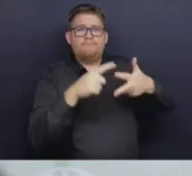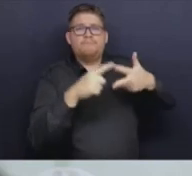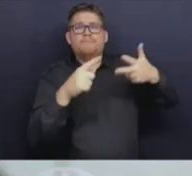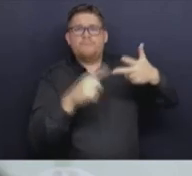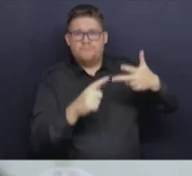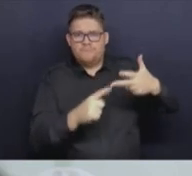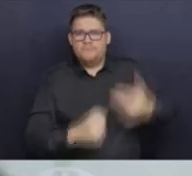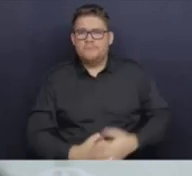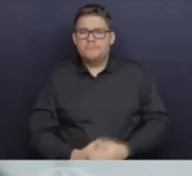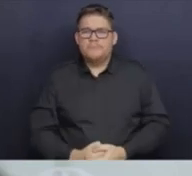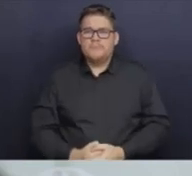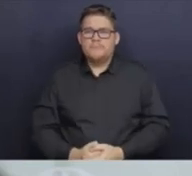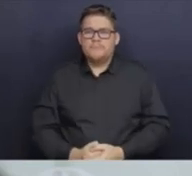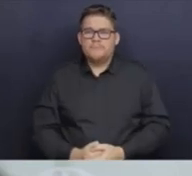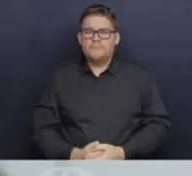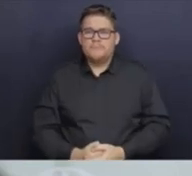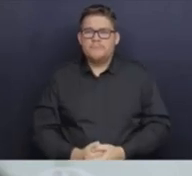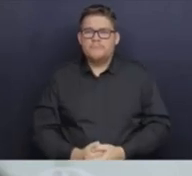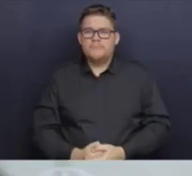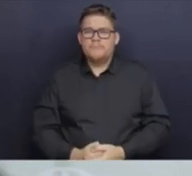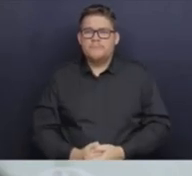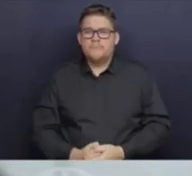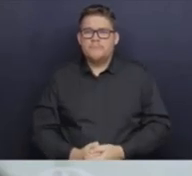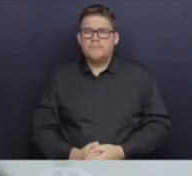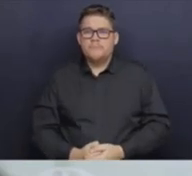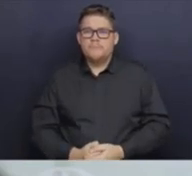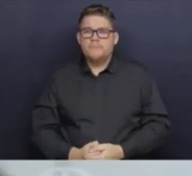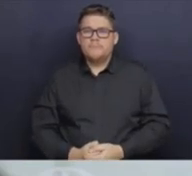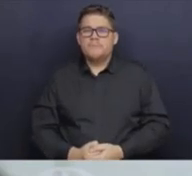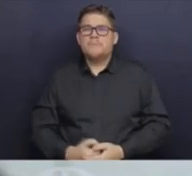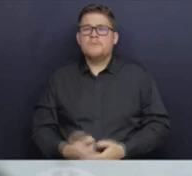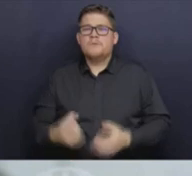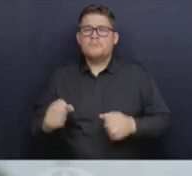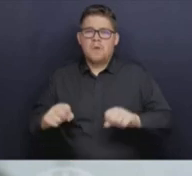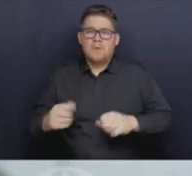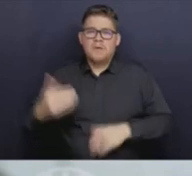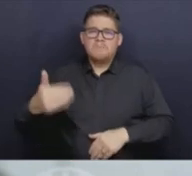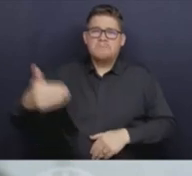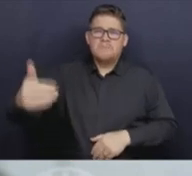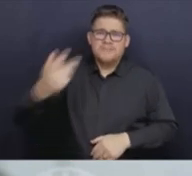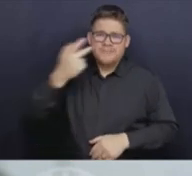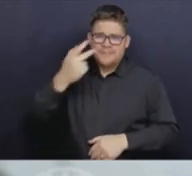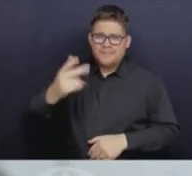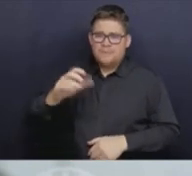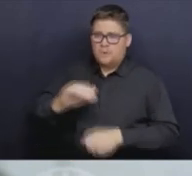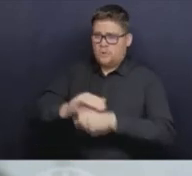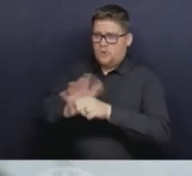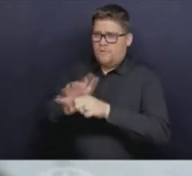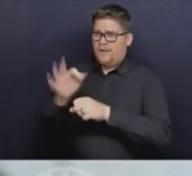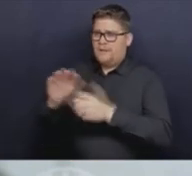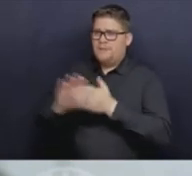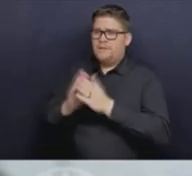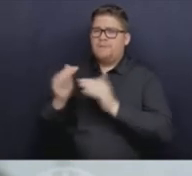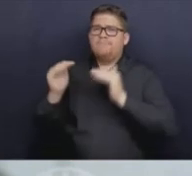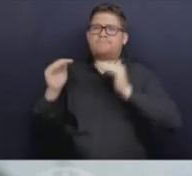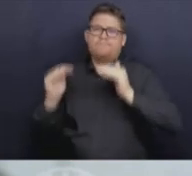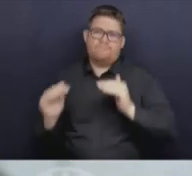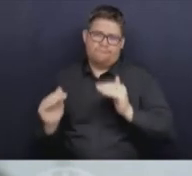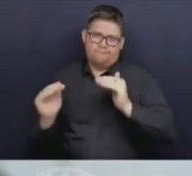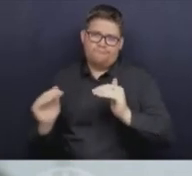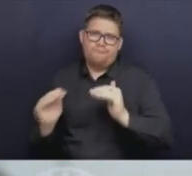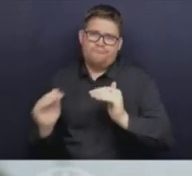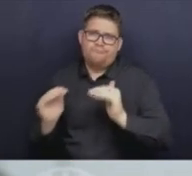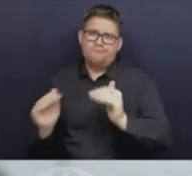for the next number of years. And COVID-19 has remained relatively stable over the last three months. Hospitalizations